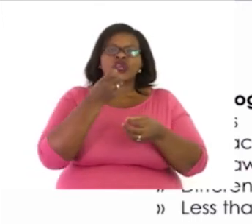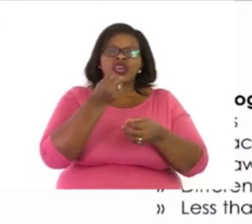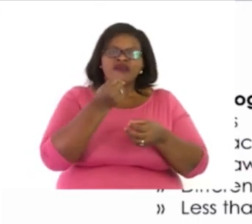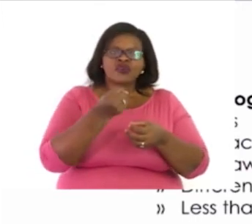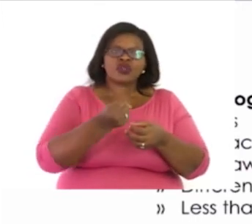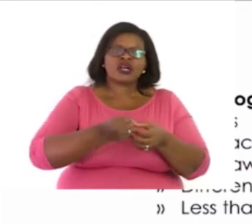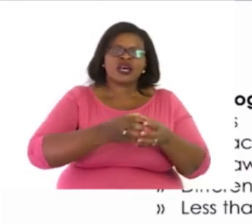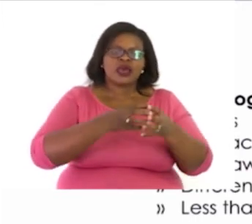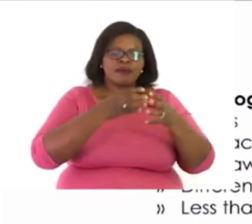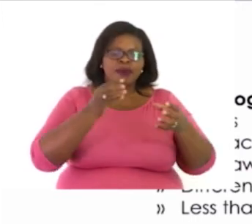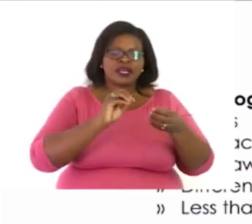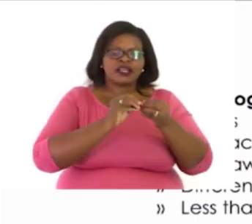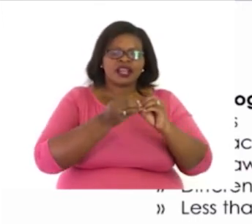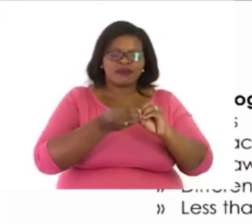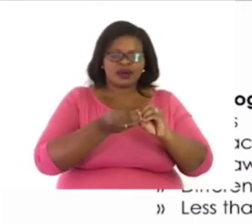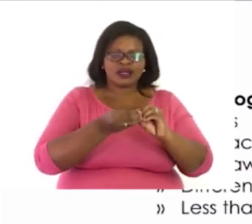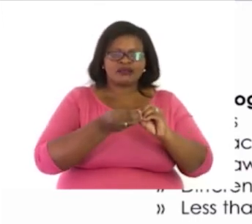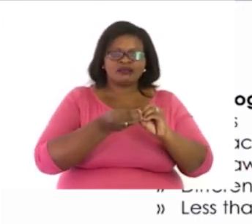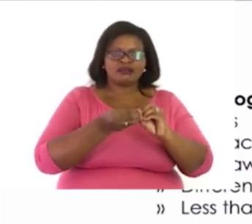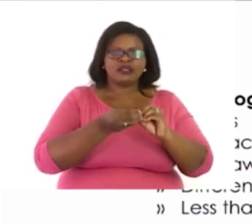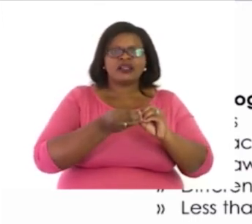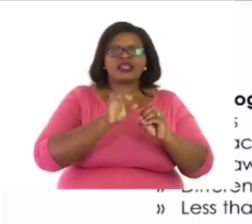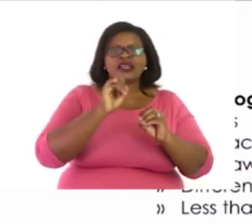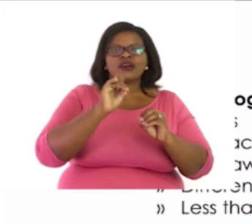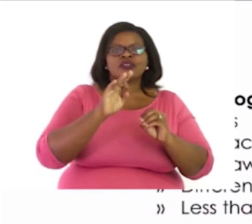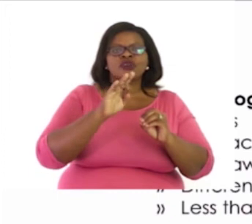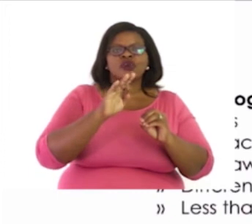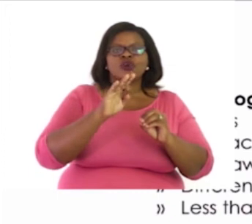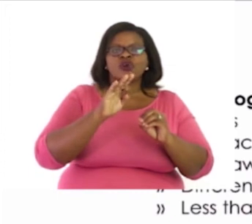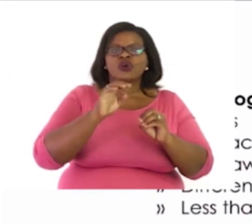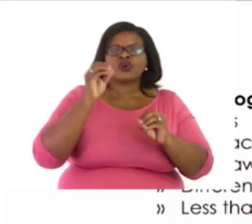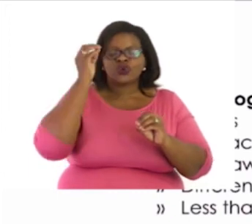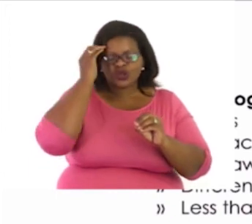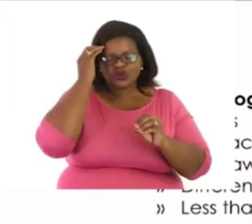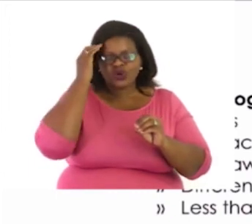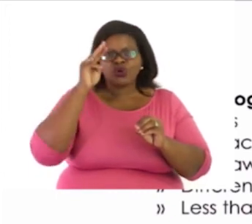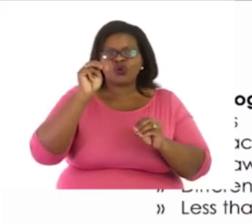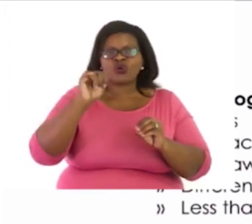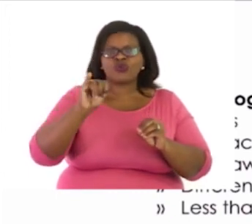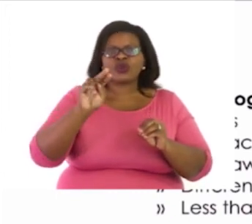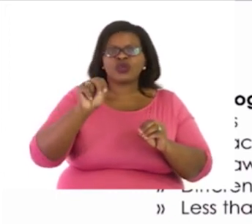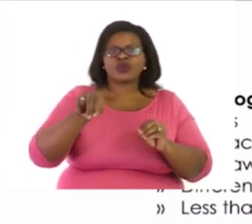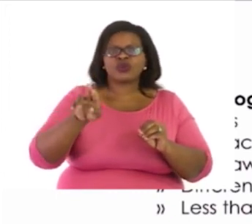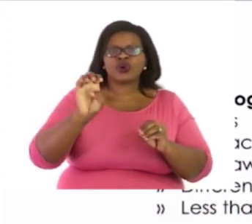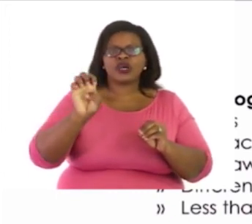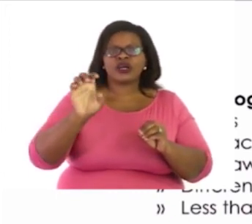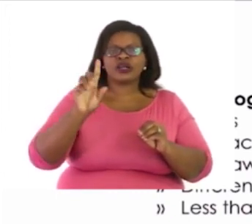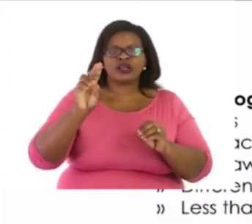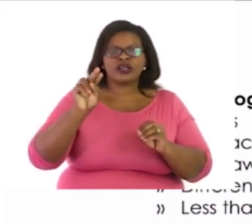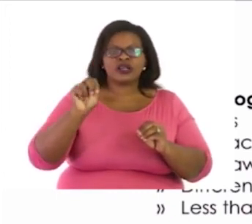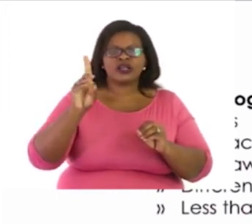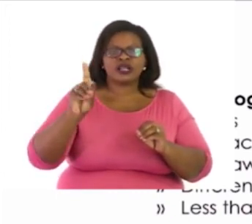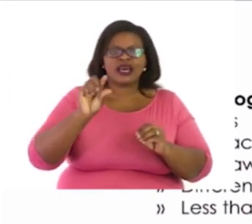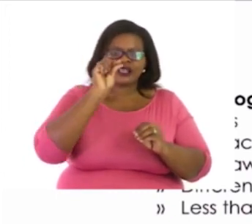munient. A small number known as the trachiant. And the answer